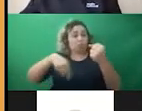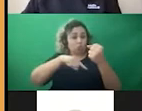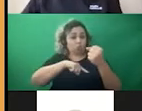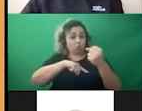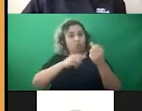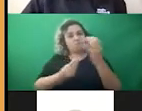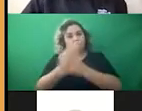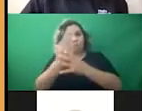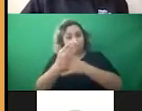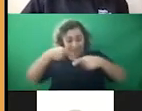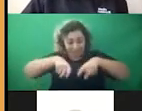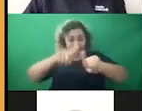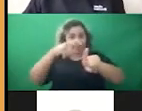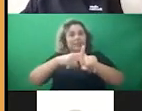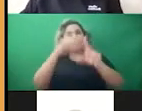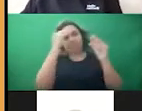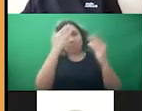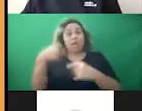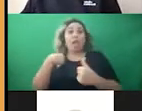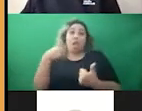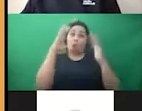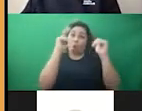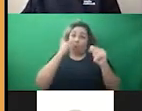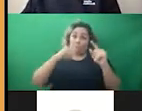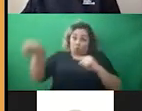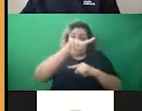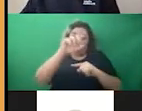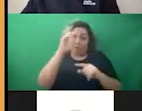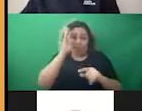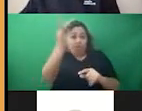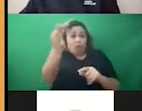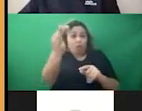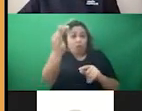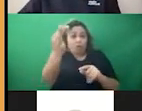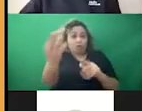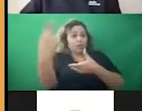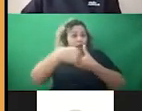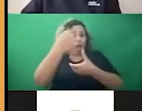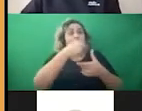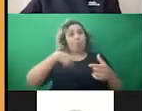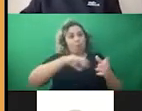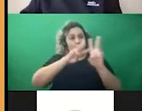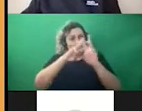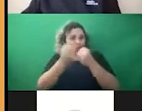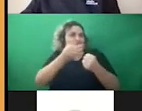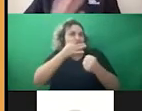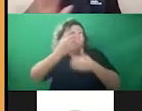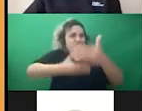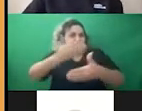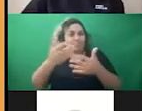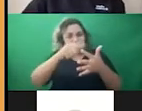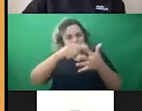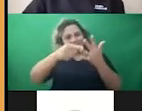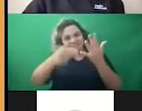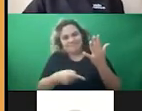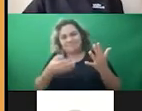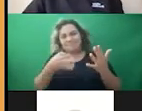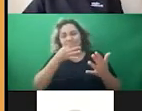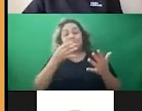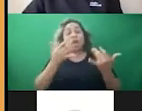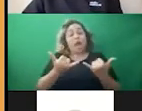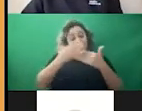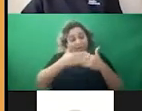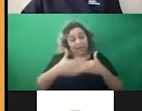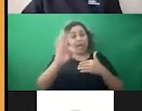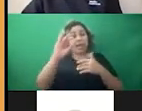spring. So hope to see you all in future workshops that we have coming up. Over the next 90 minutes